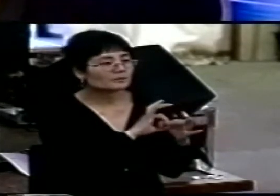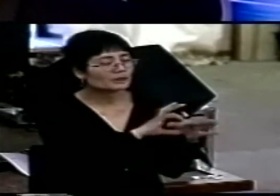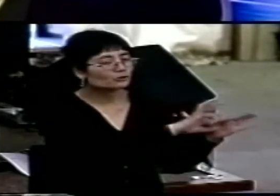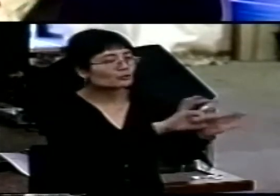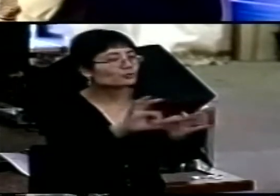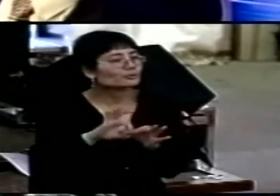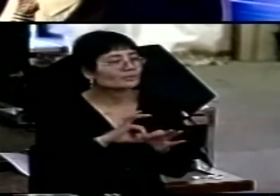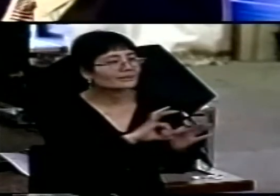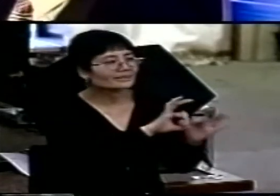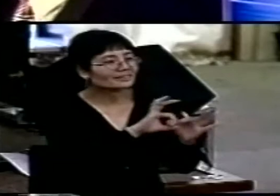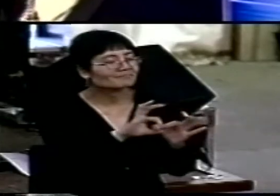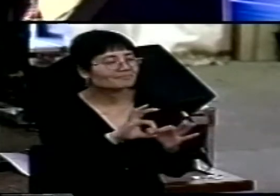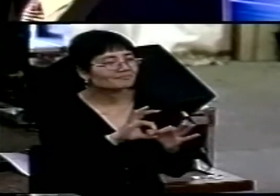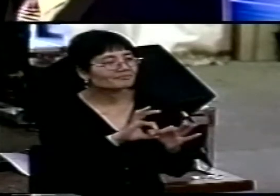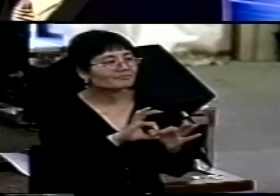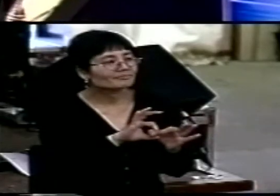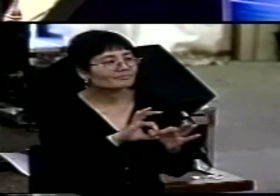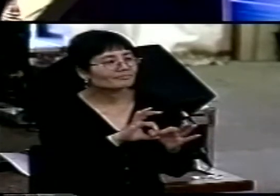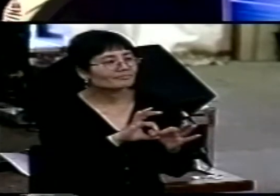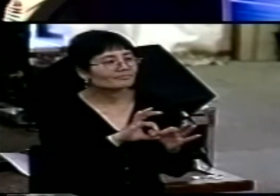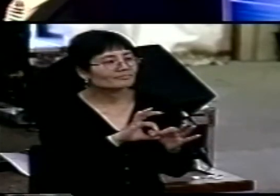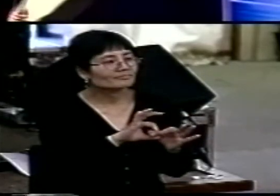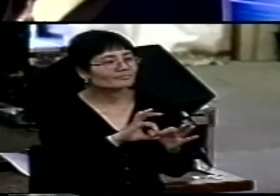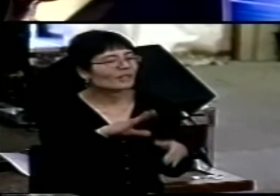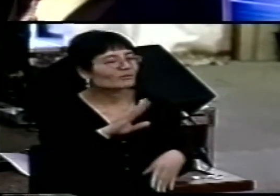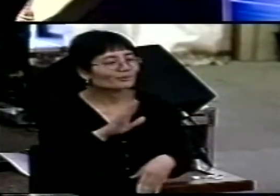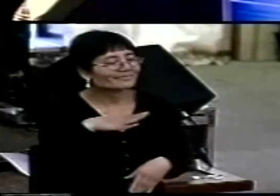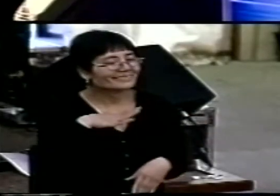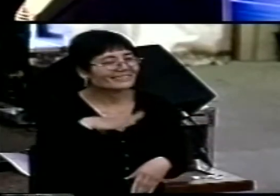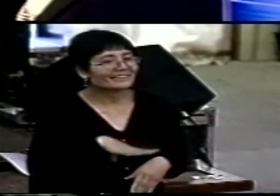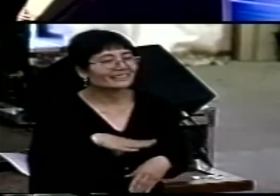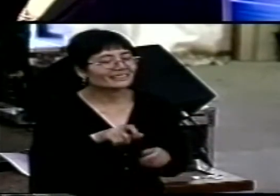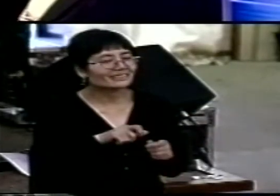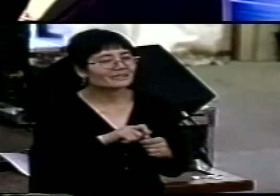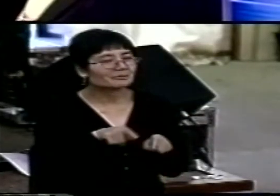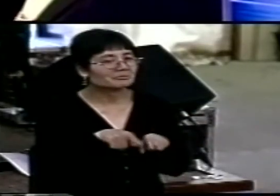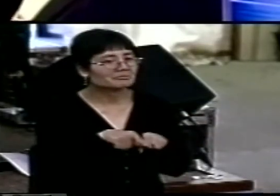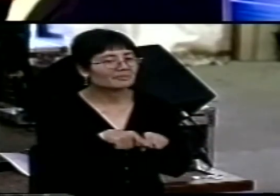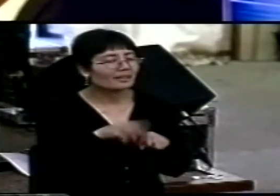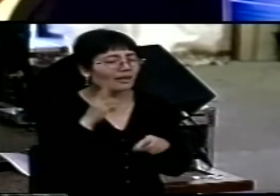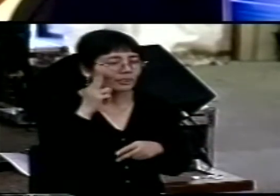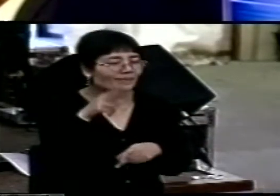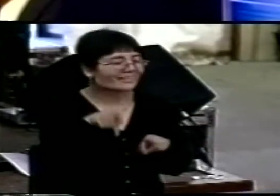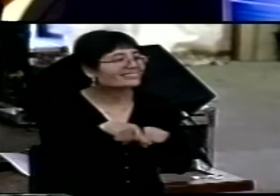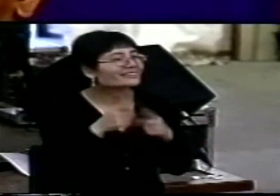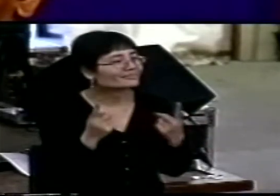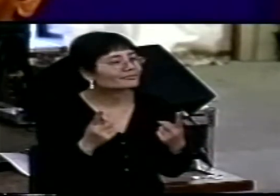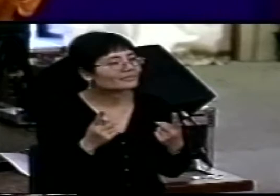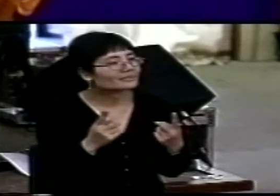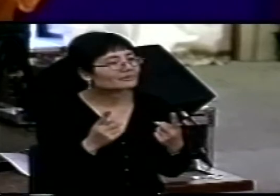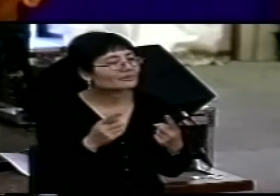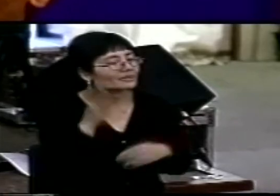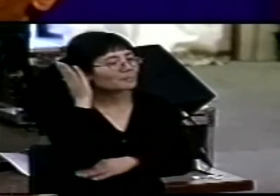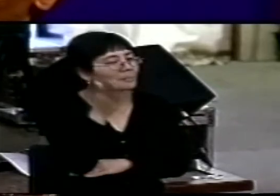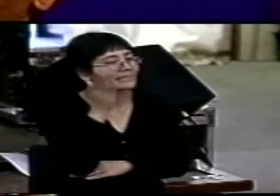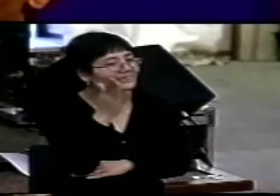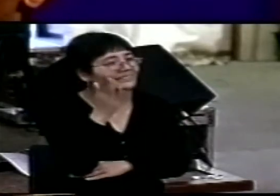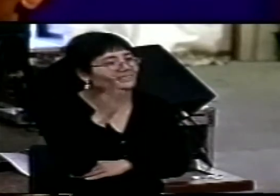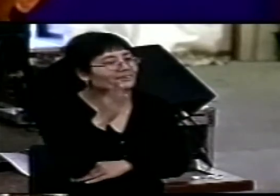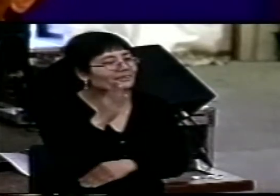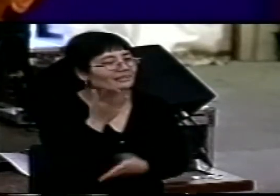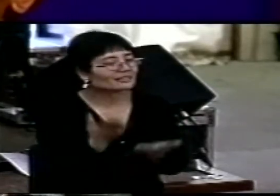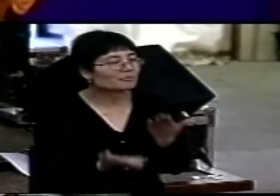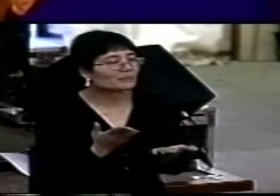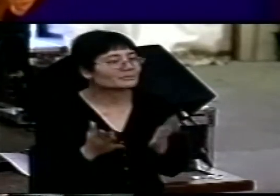We don't really need to make too much of a distinction between the message and Jesus. Of course we do. Of course our